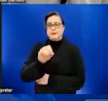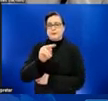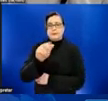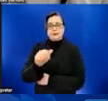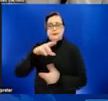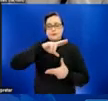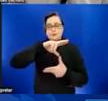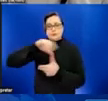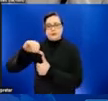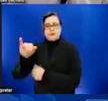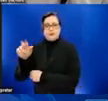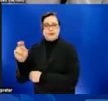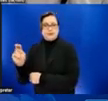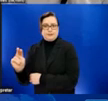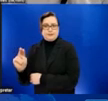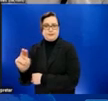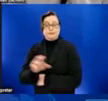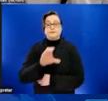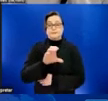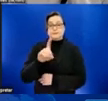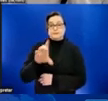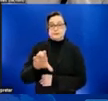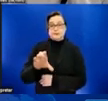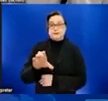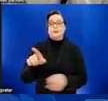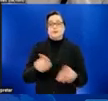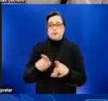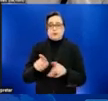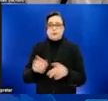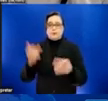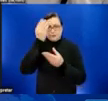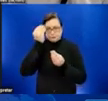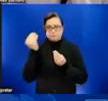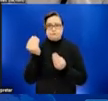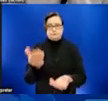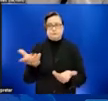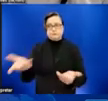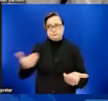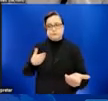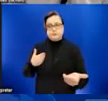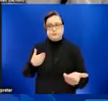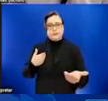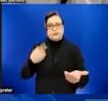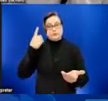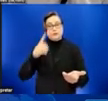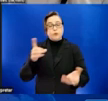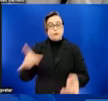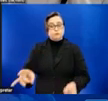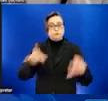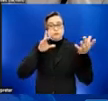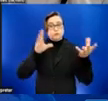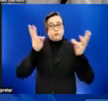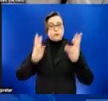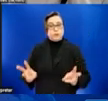I want to note that CDC is also a source of information for severe weather events. And we do